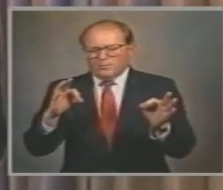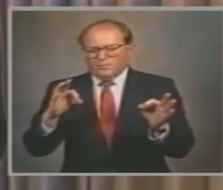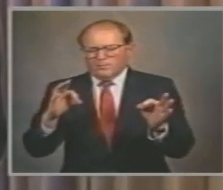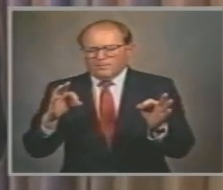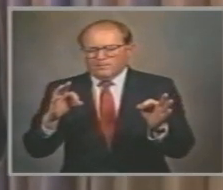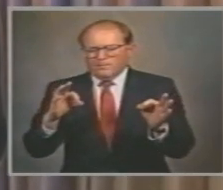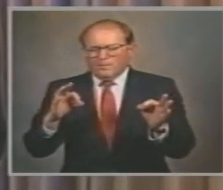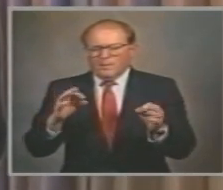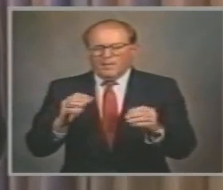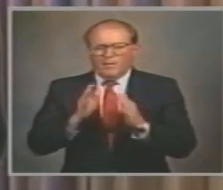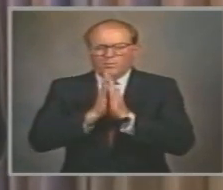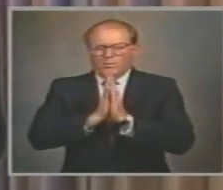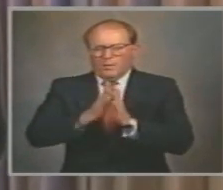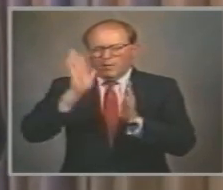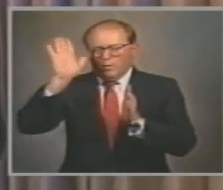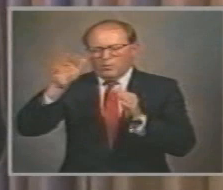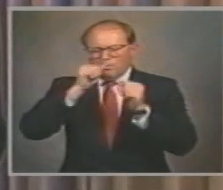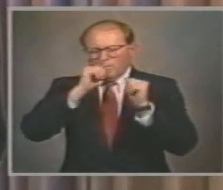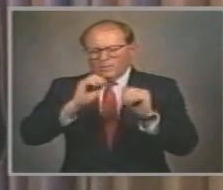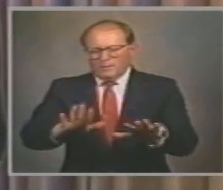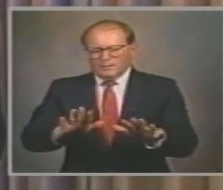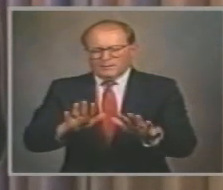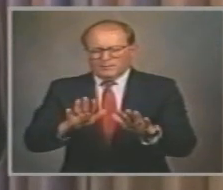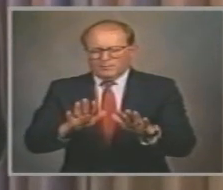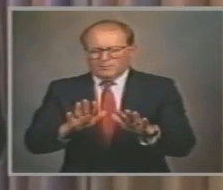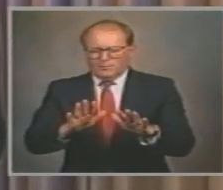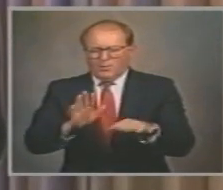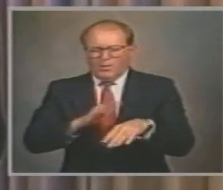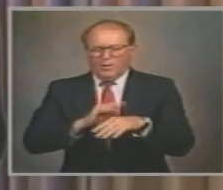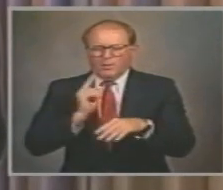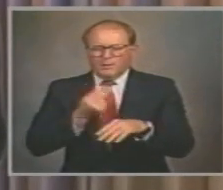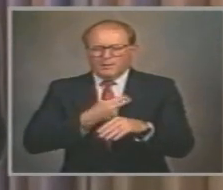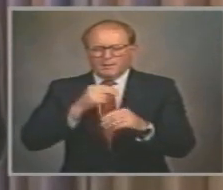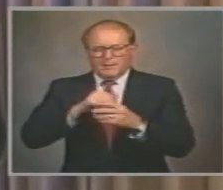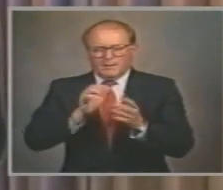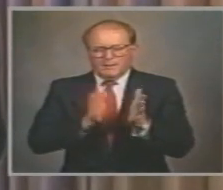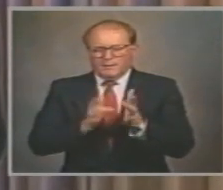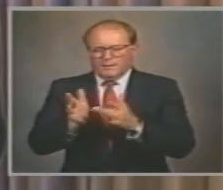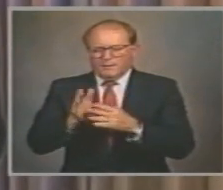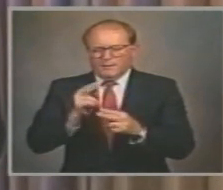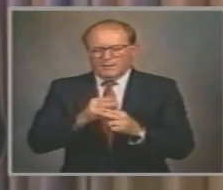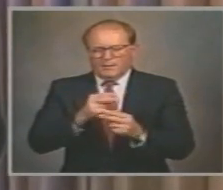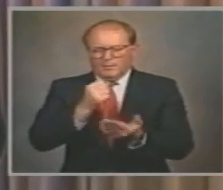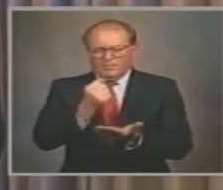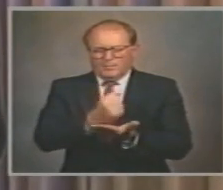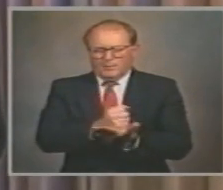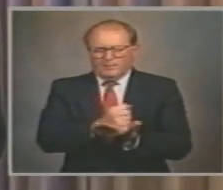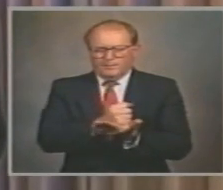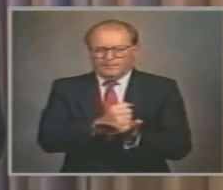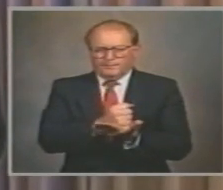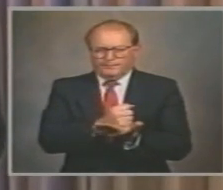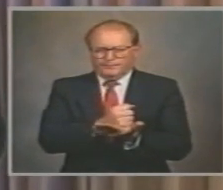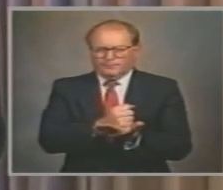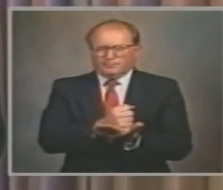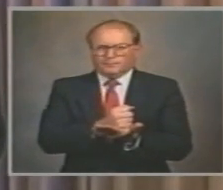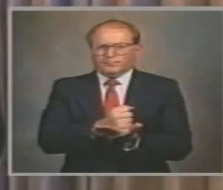We'd ask your blessings on us to this end In the name of Jesus Christ we pray Amen